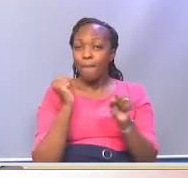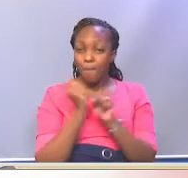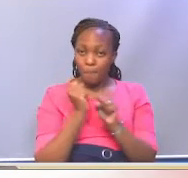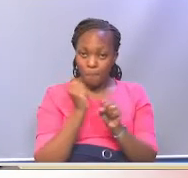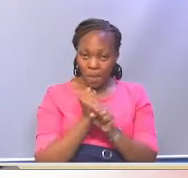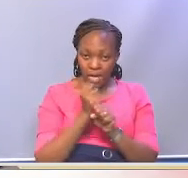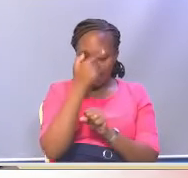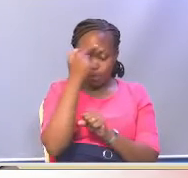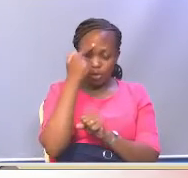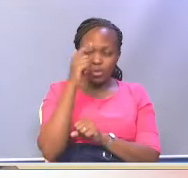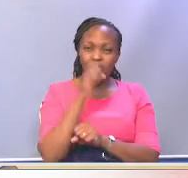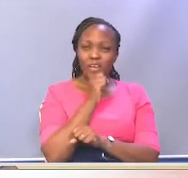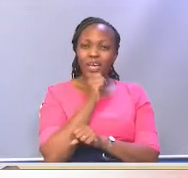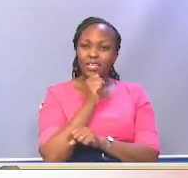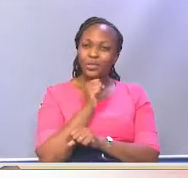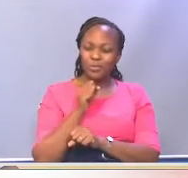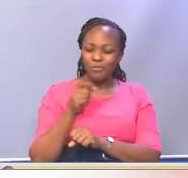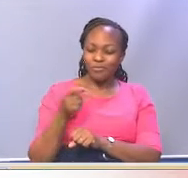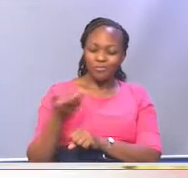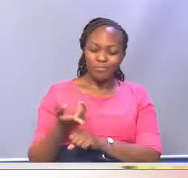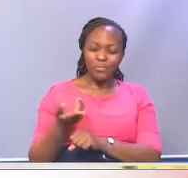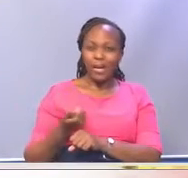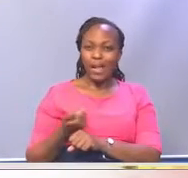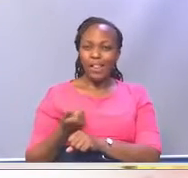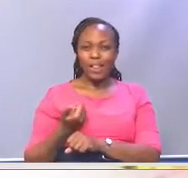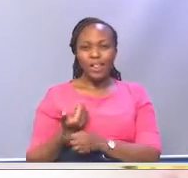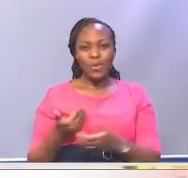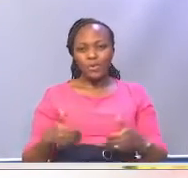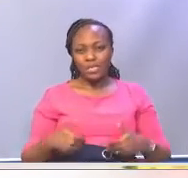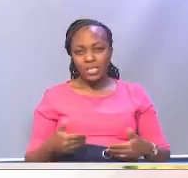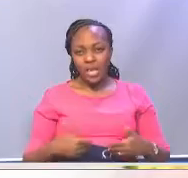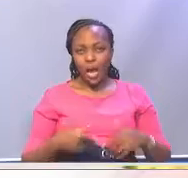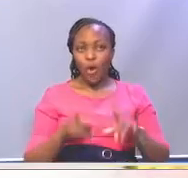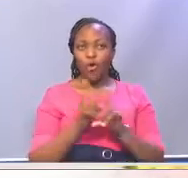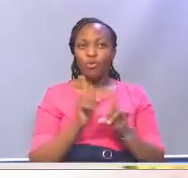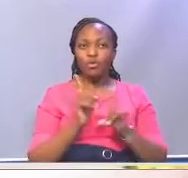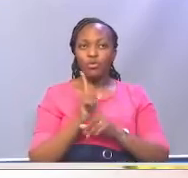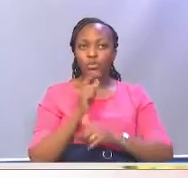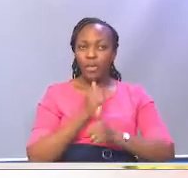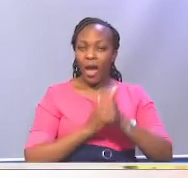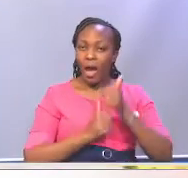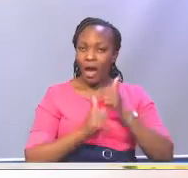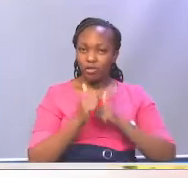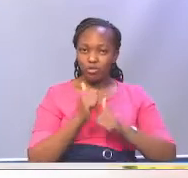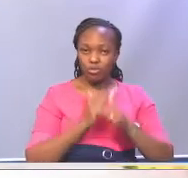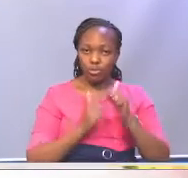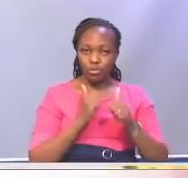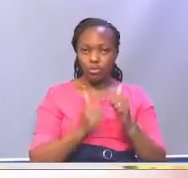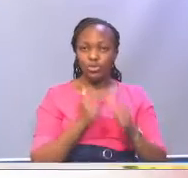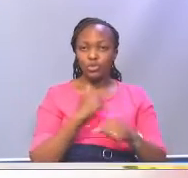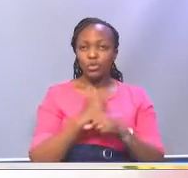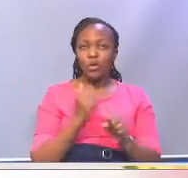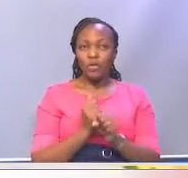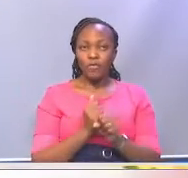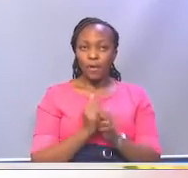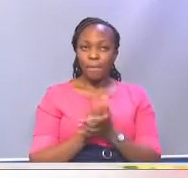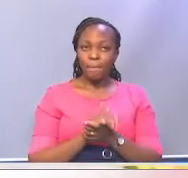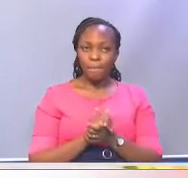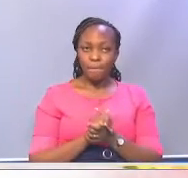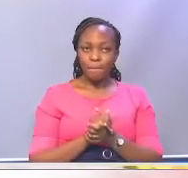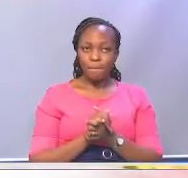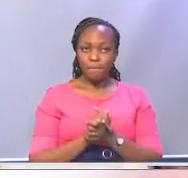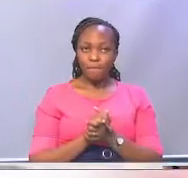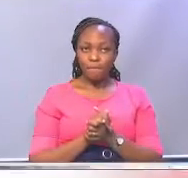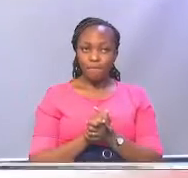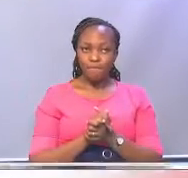as I've served of the crime, of the offense. With swollen legs, an absence of hymen and chest cavity being part of the